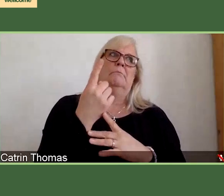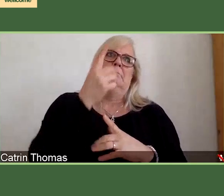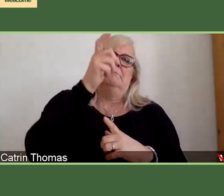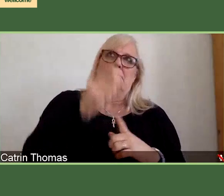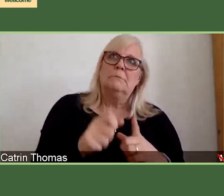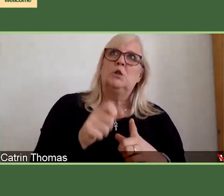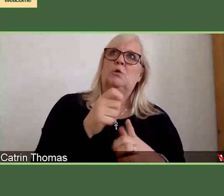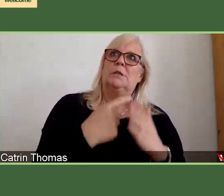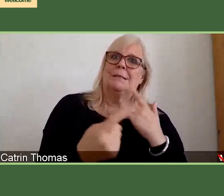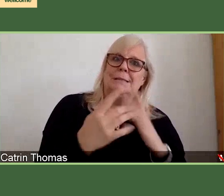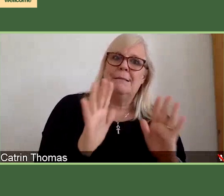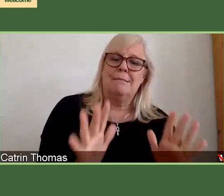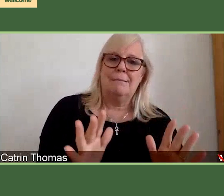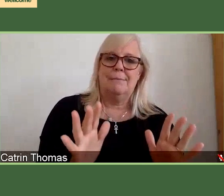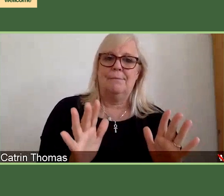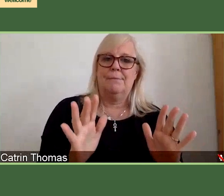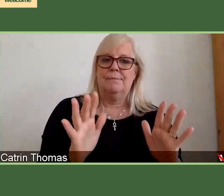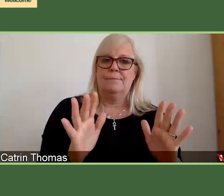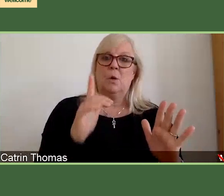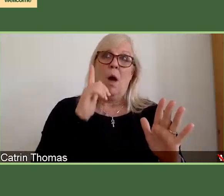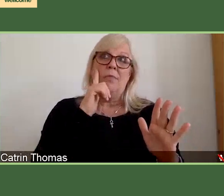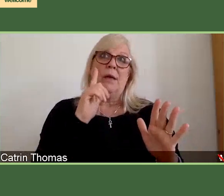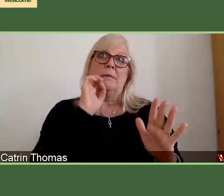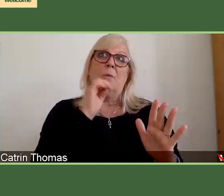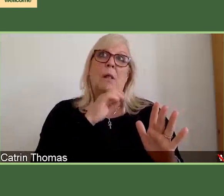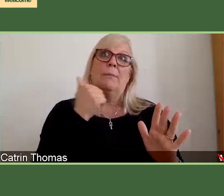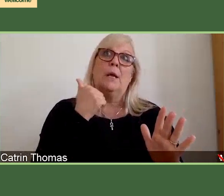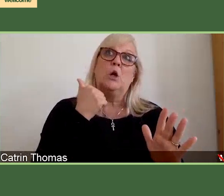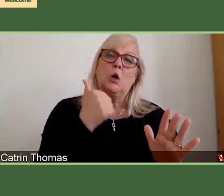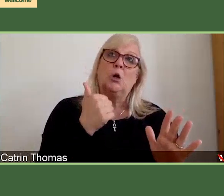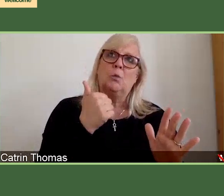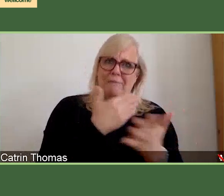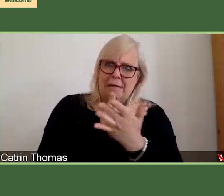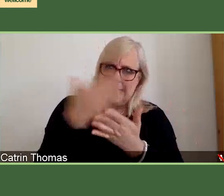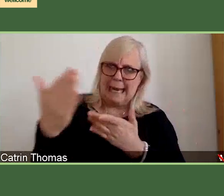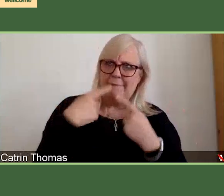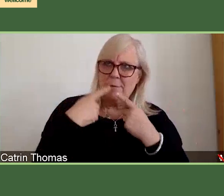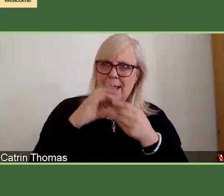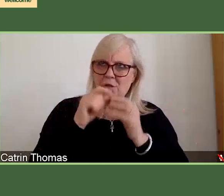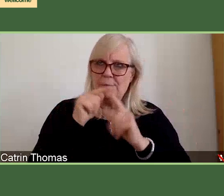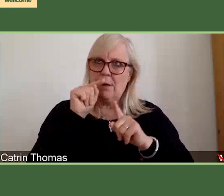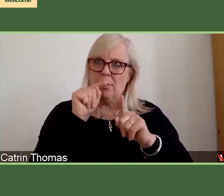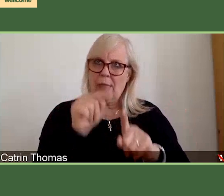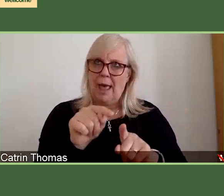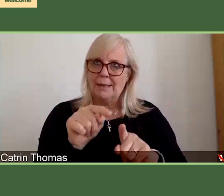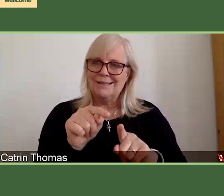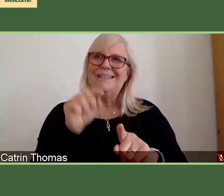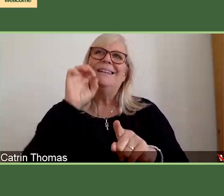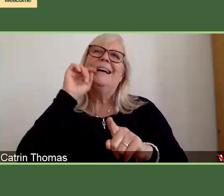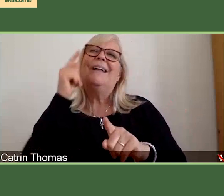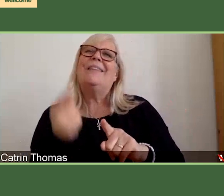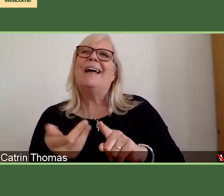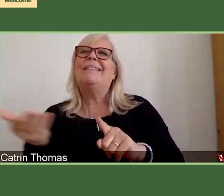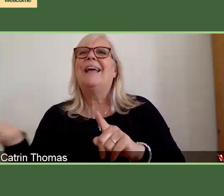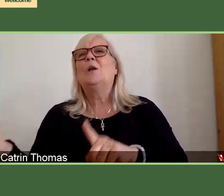So that's I think that's quite good that we're being explicit about that. And that kind of complements our, you know, our continued